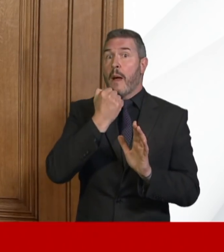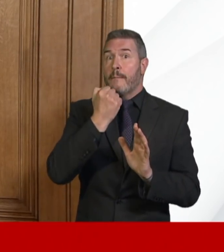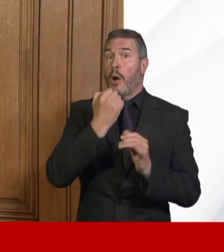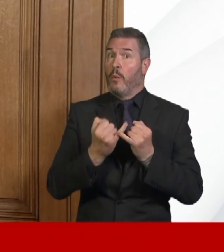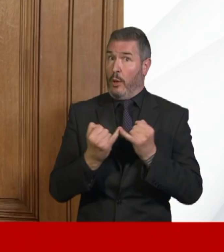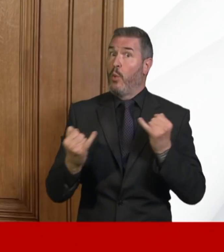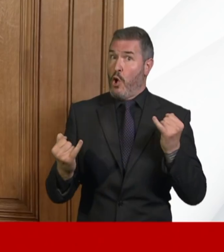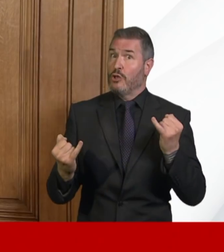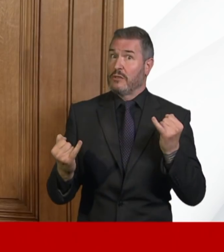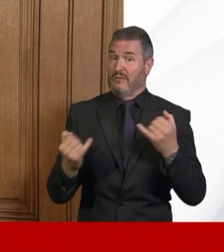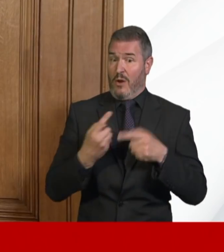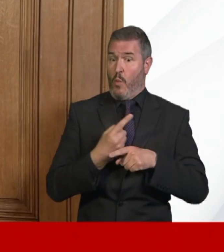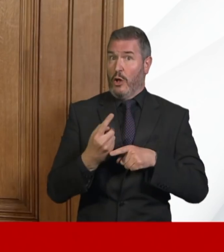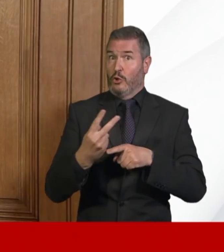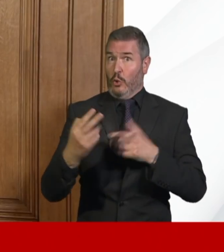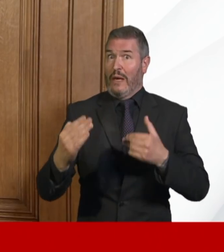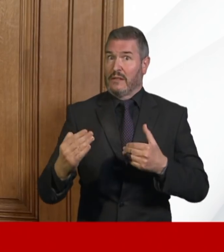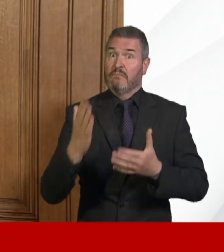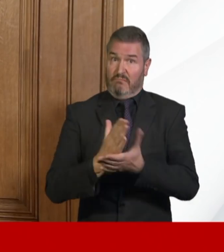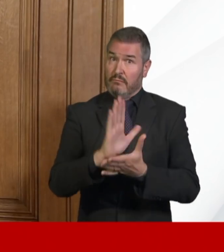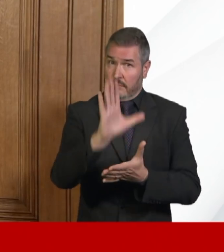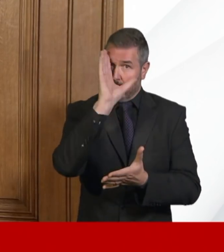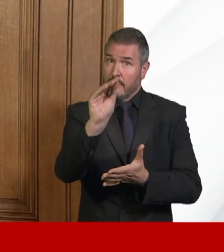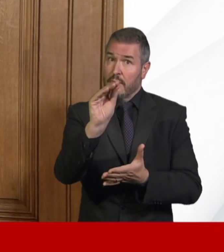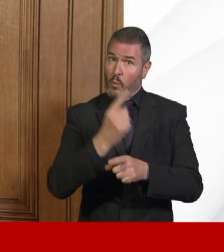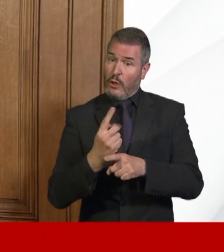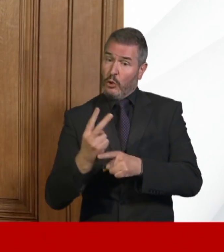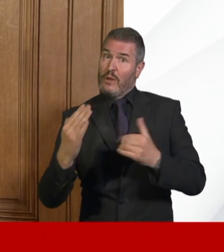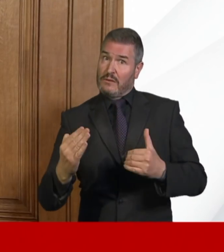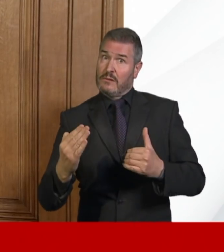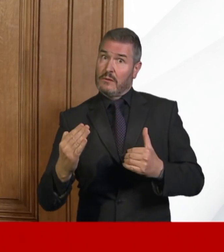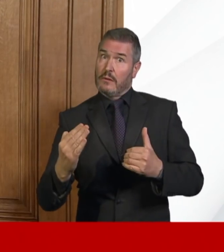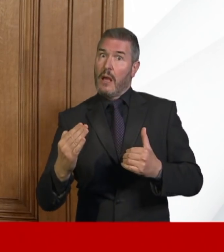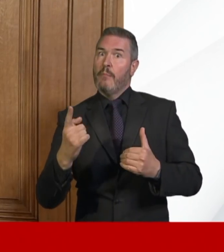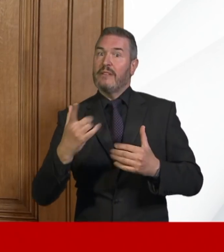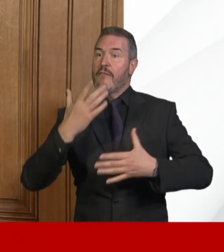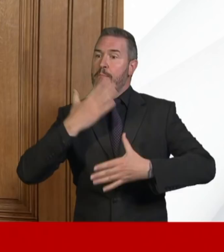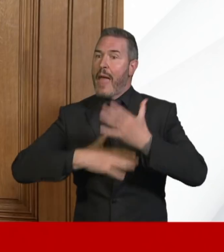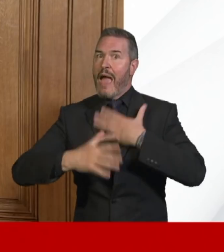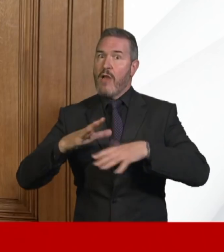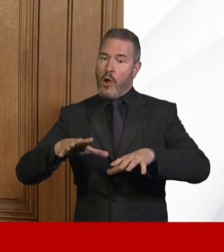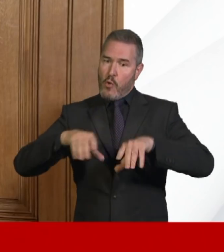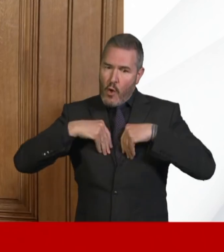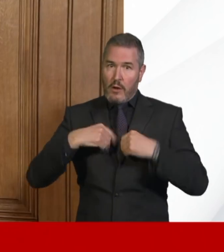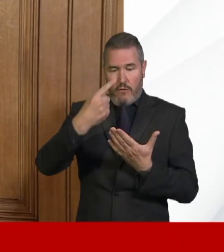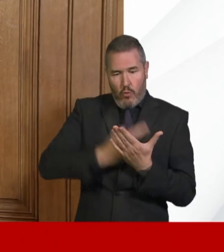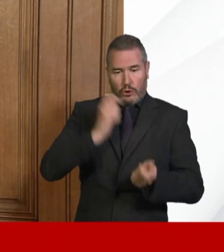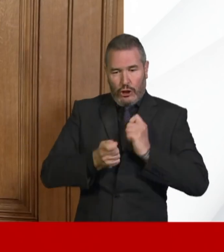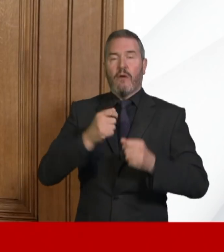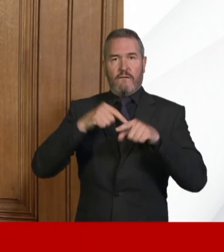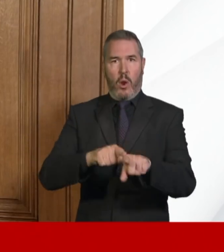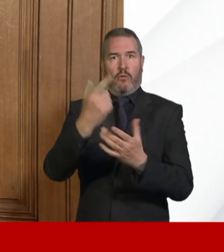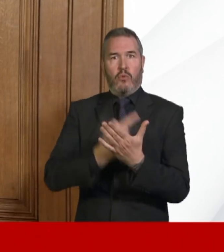possibly two. And then we are looking to see whether we have managed to push that curve down and we start to see a decline.